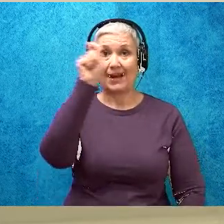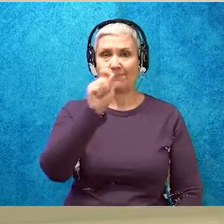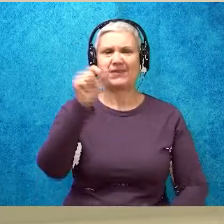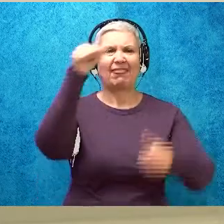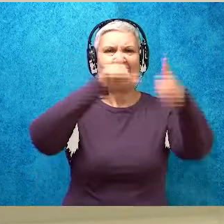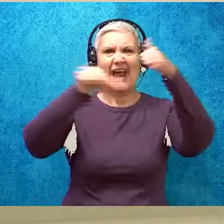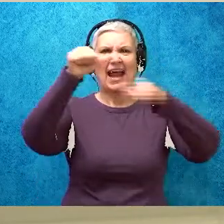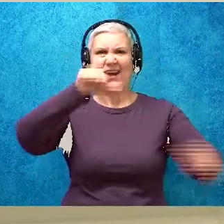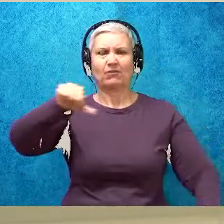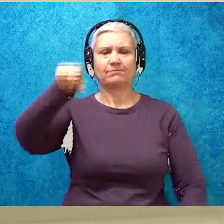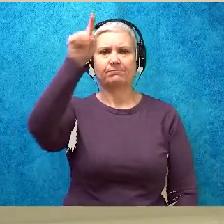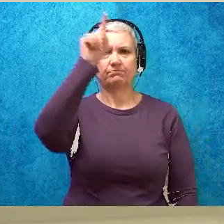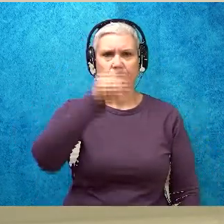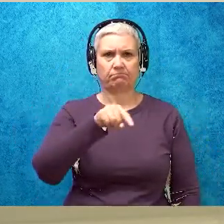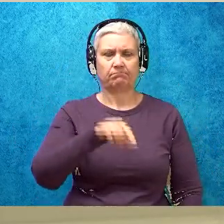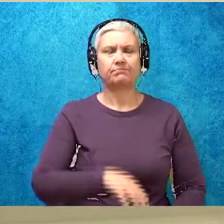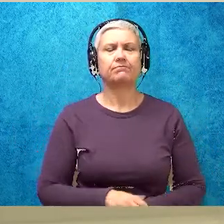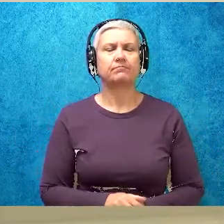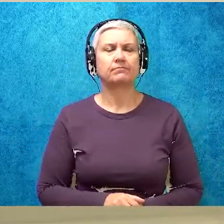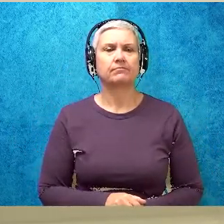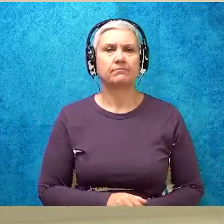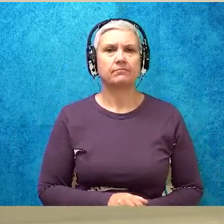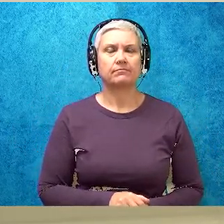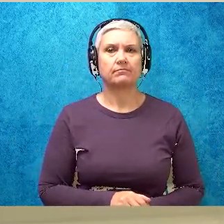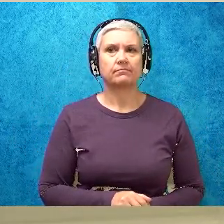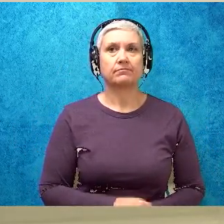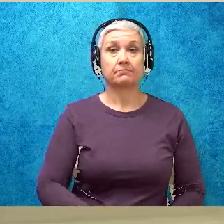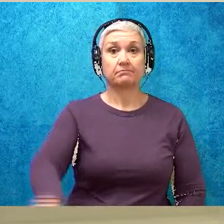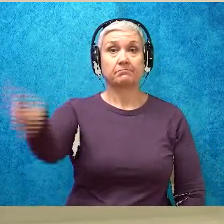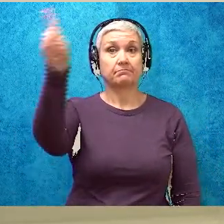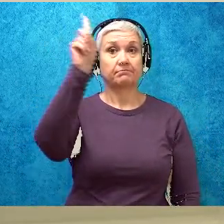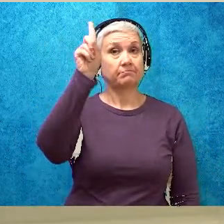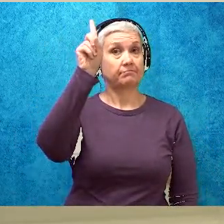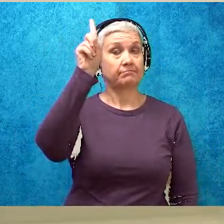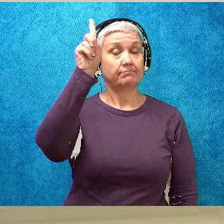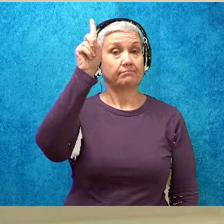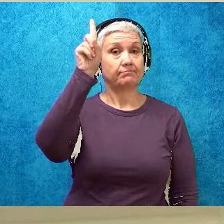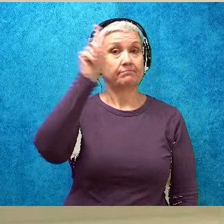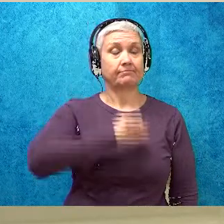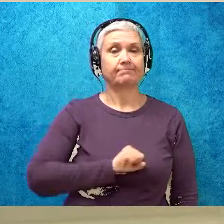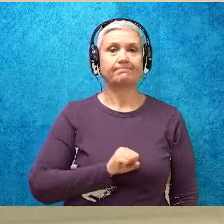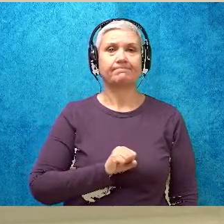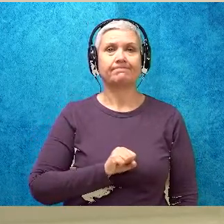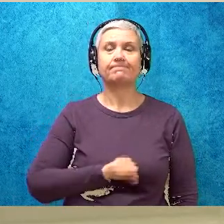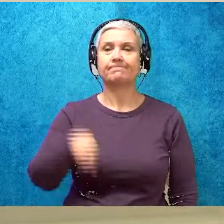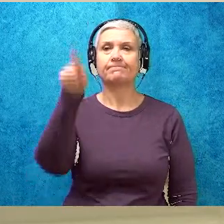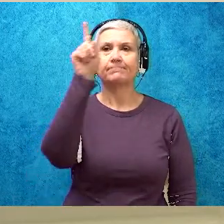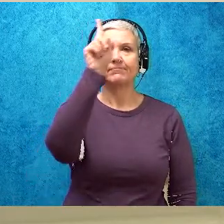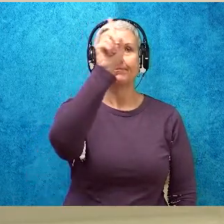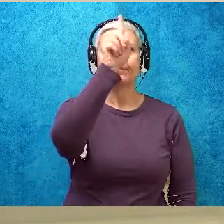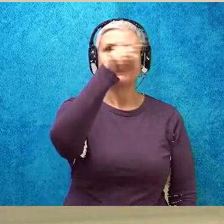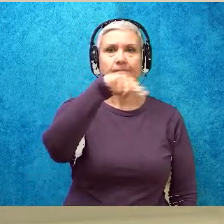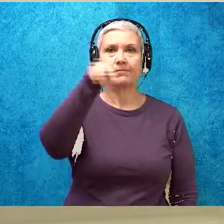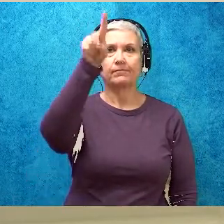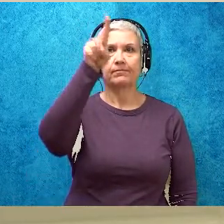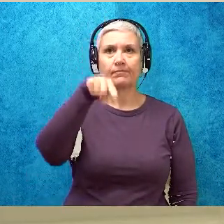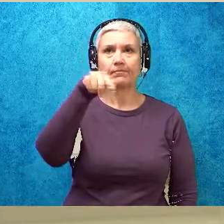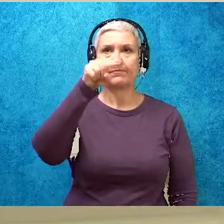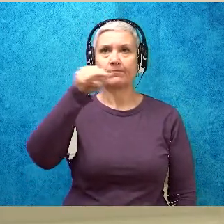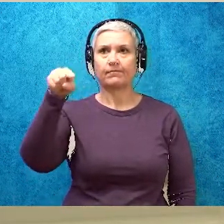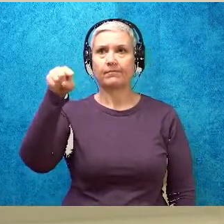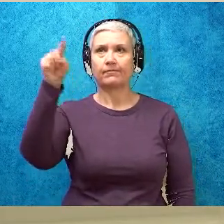U, U blank E spelling. Fingers up, pointed fingers up. Let's air write it. U blank